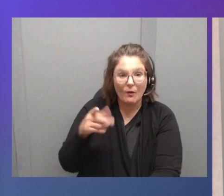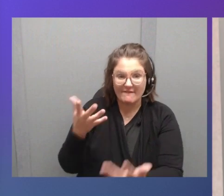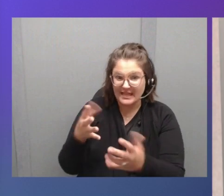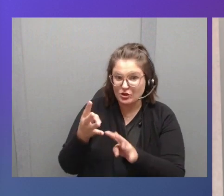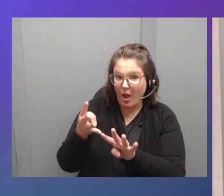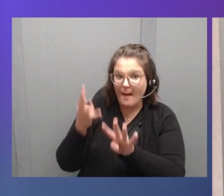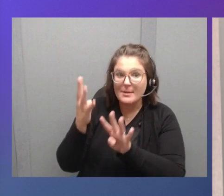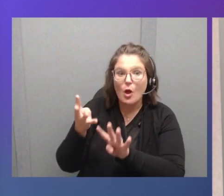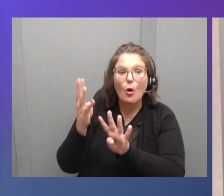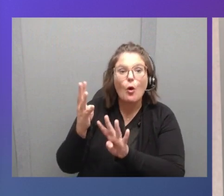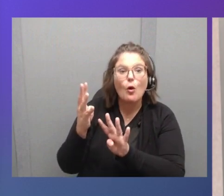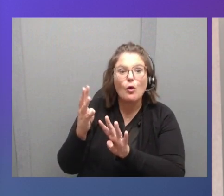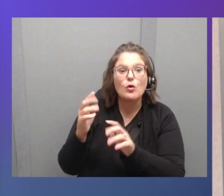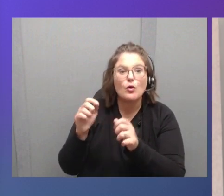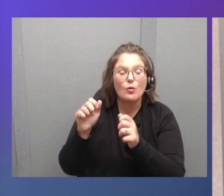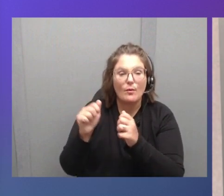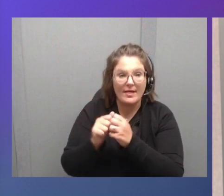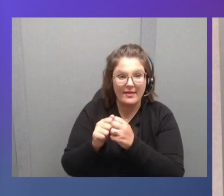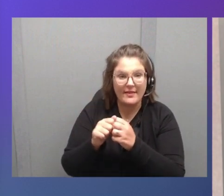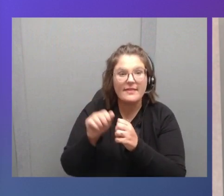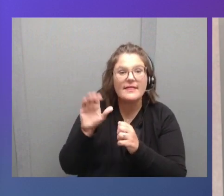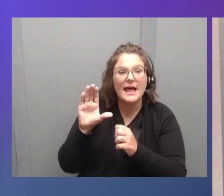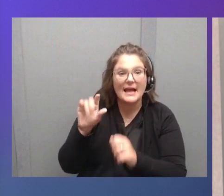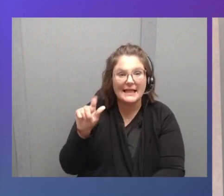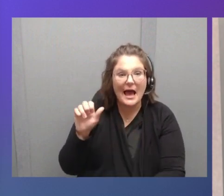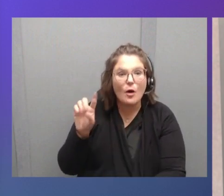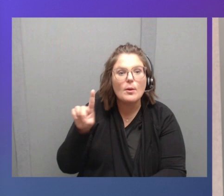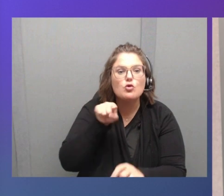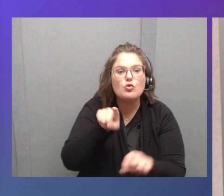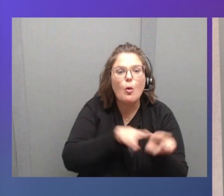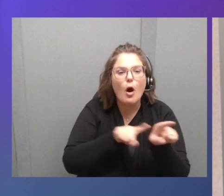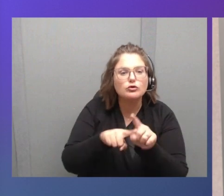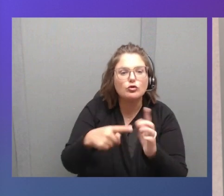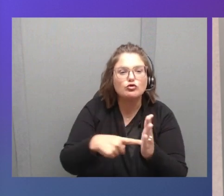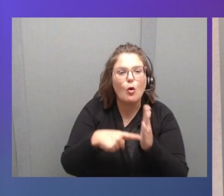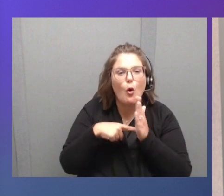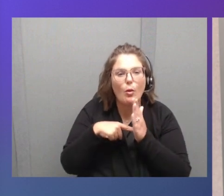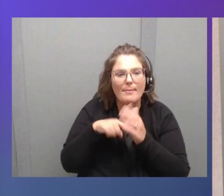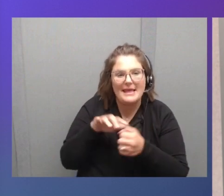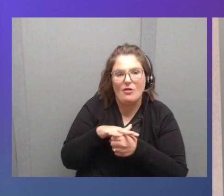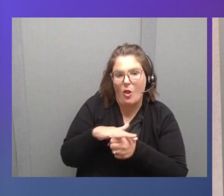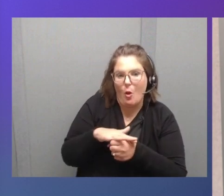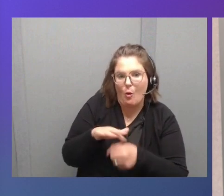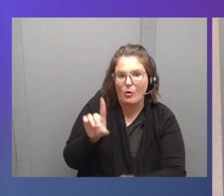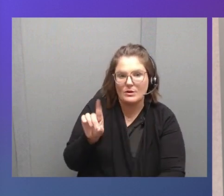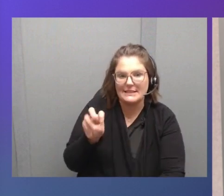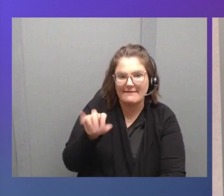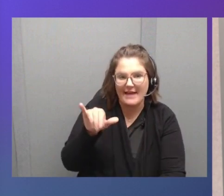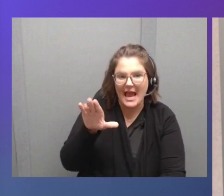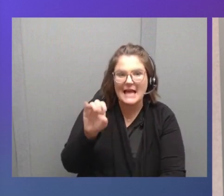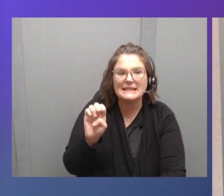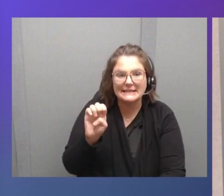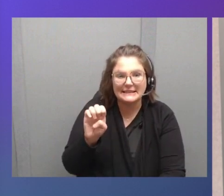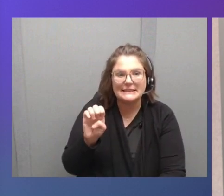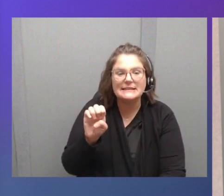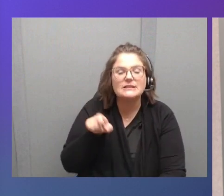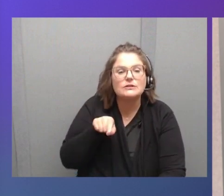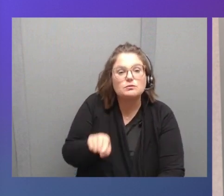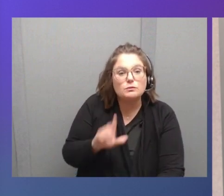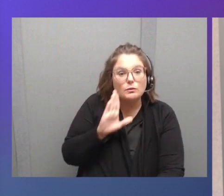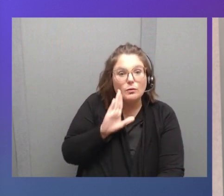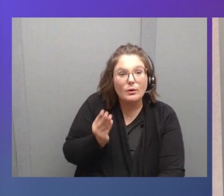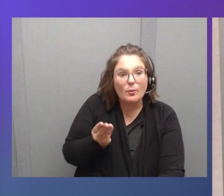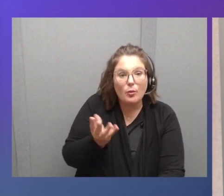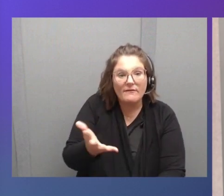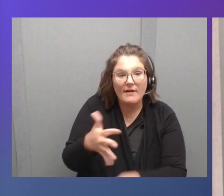upload AWS cloud, but you also showed me the local device. Absolutely. So Seagate is providing also a